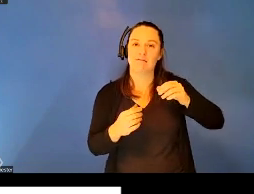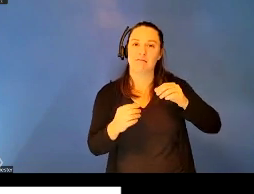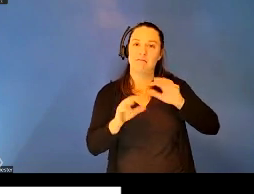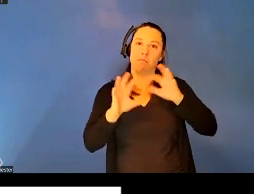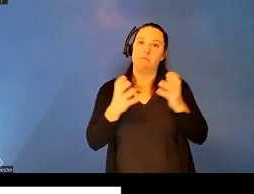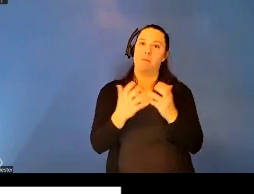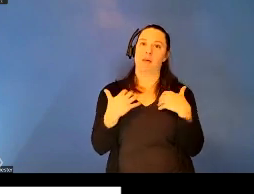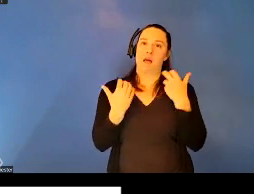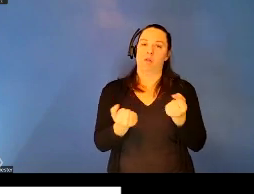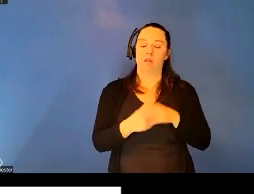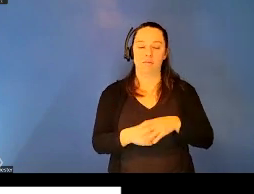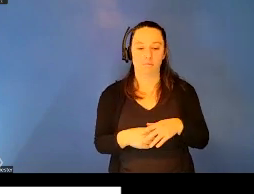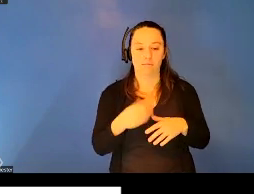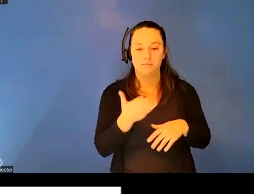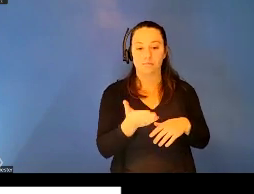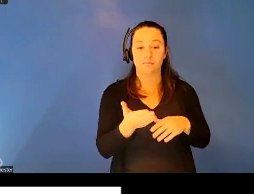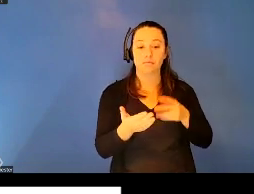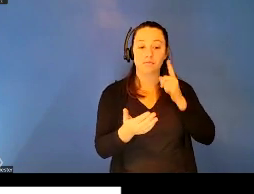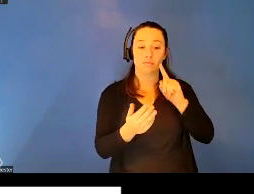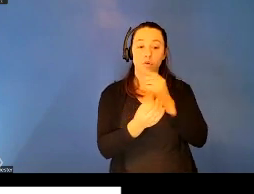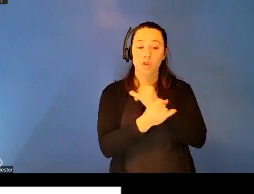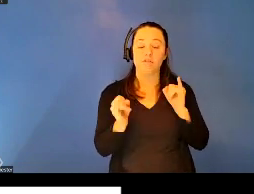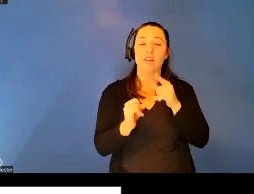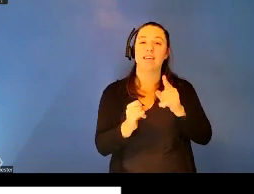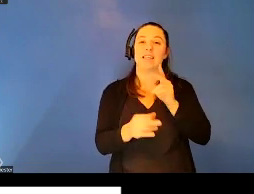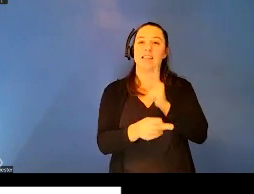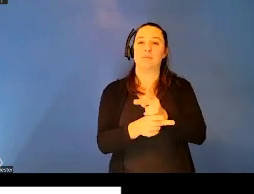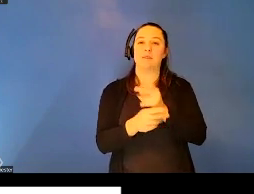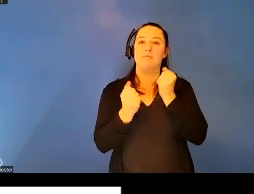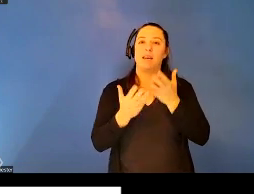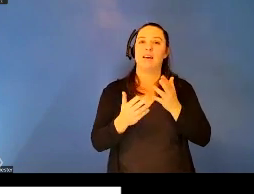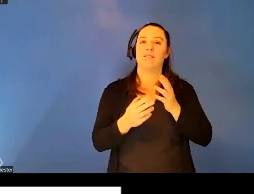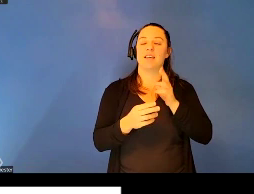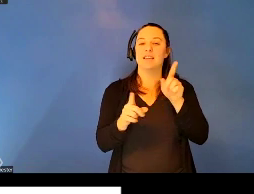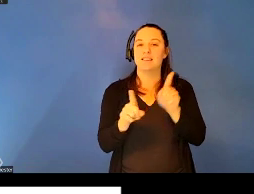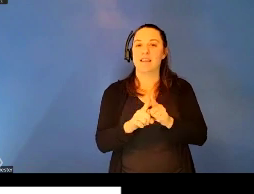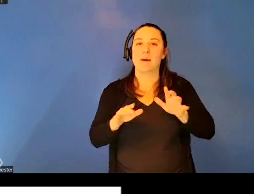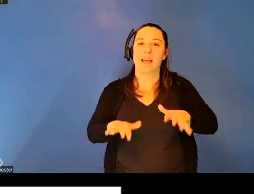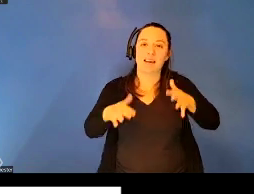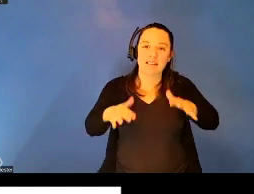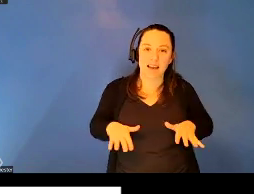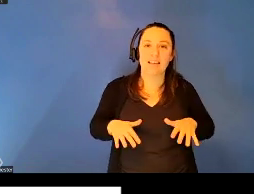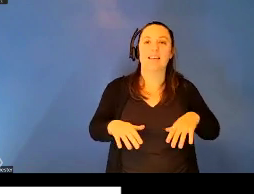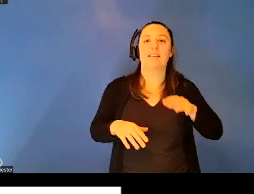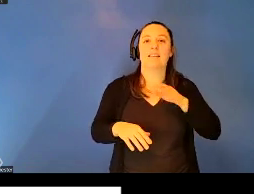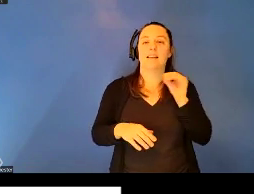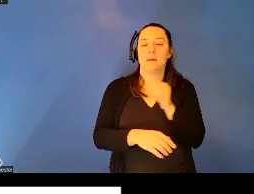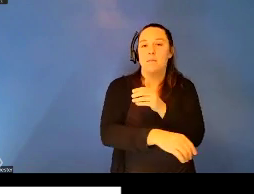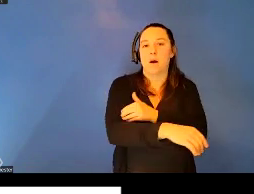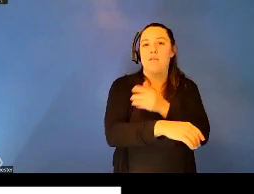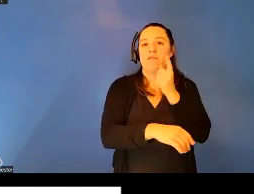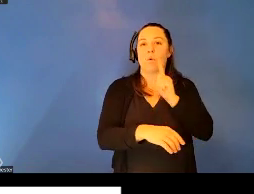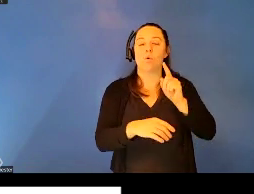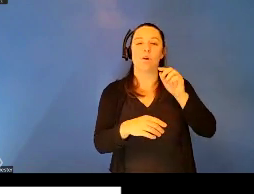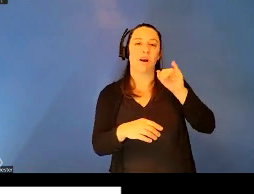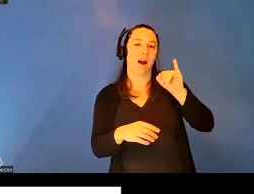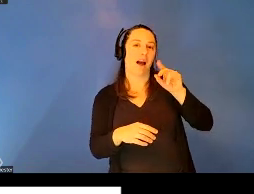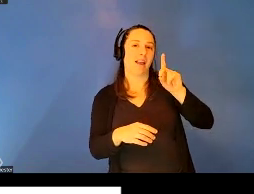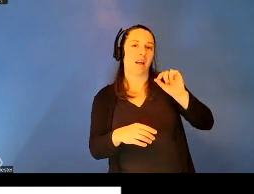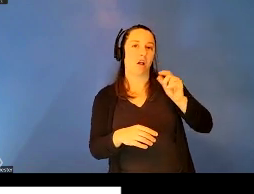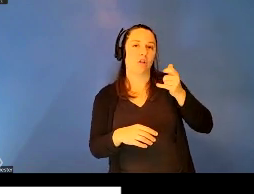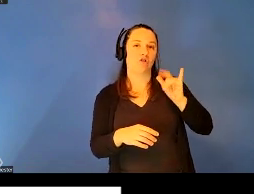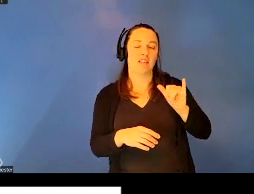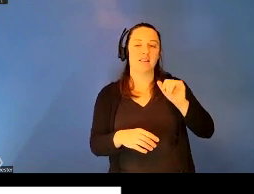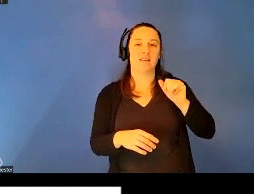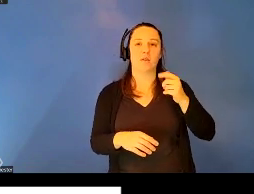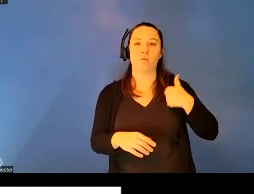retained many of the same anxieties, desires, or sovereign power and ideologies that were of work previously. And the transference of the international